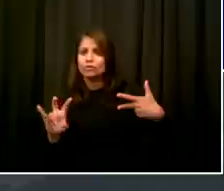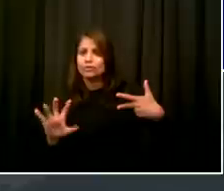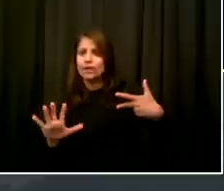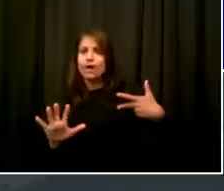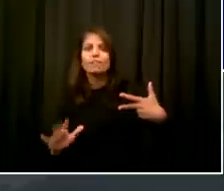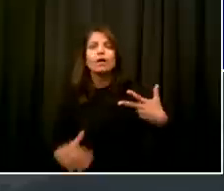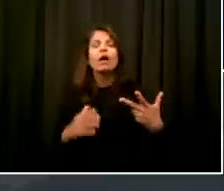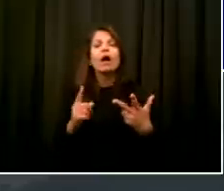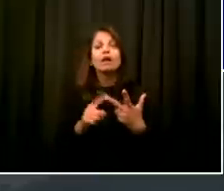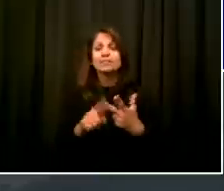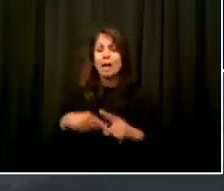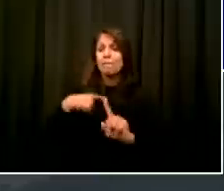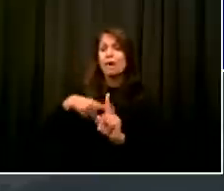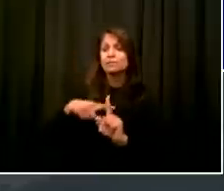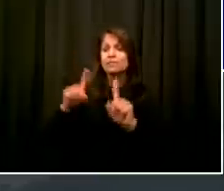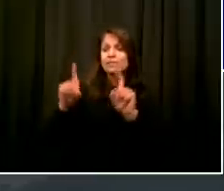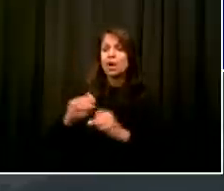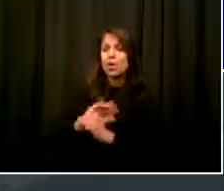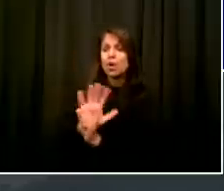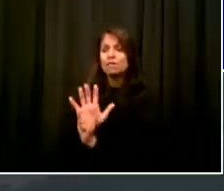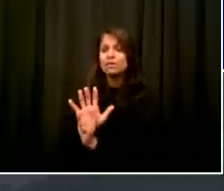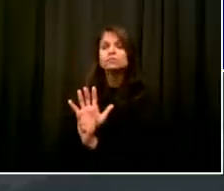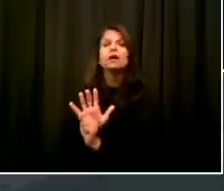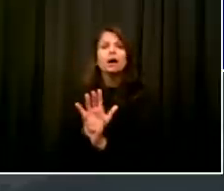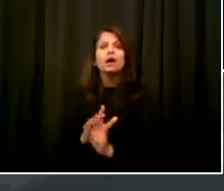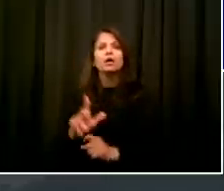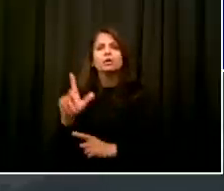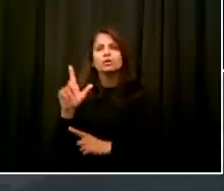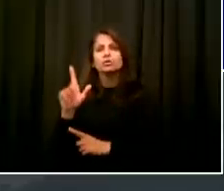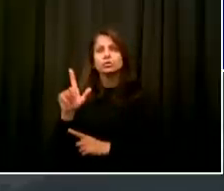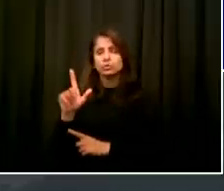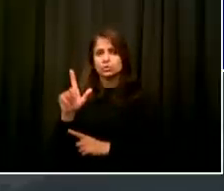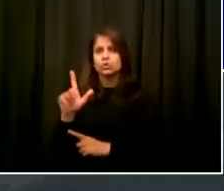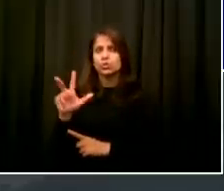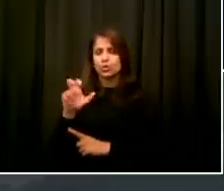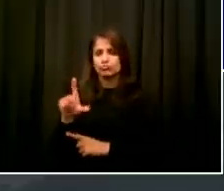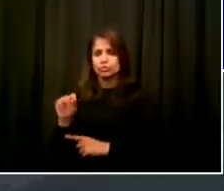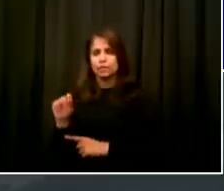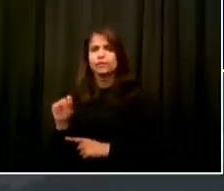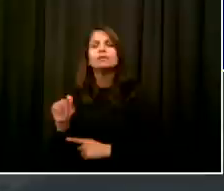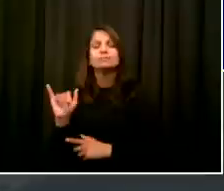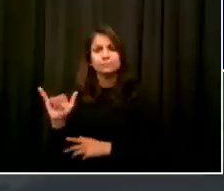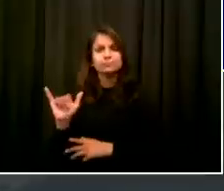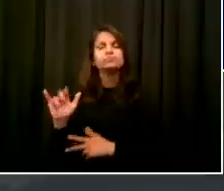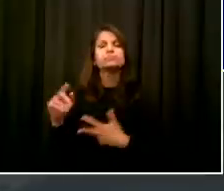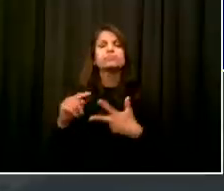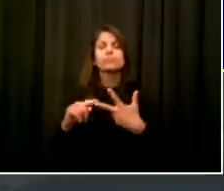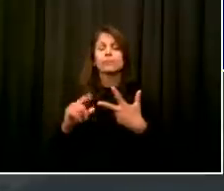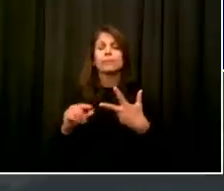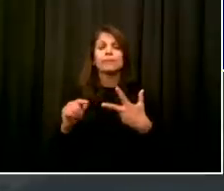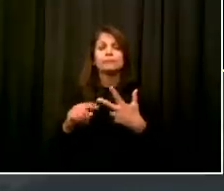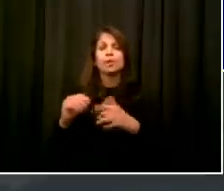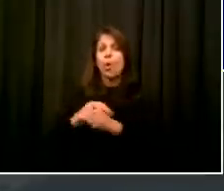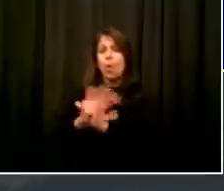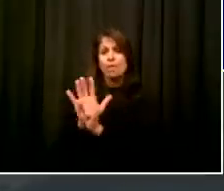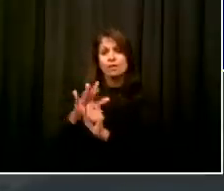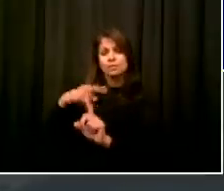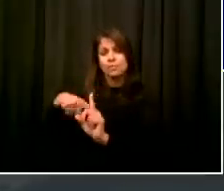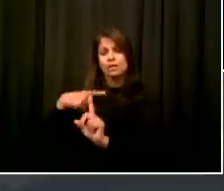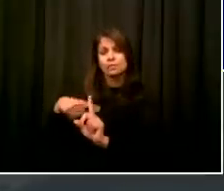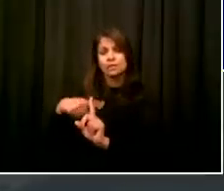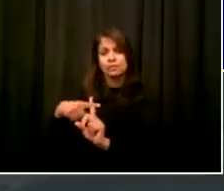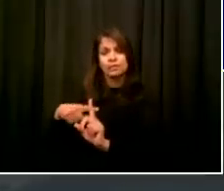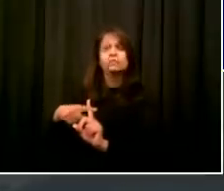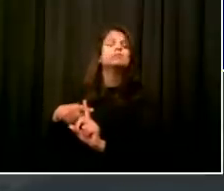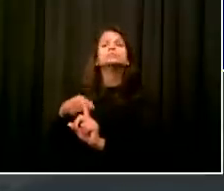importantly percentage of people testing positive for COVID city-wide. Threshold of 15 percent, another great report today, only two